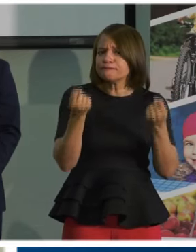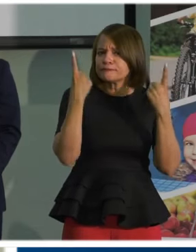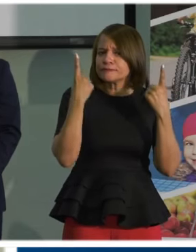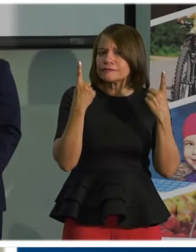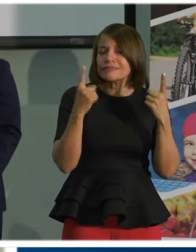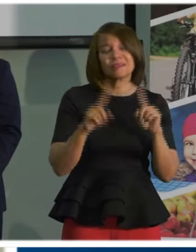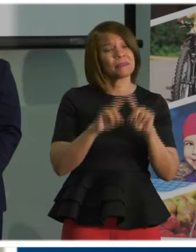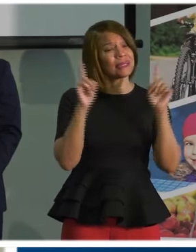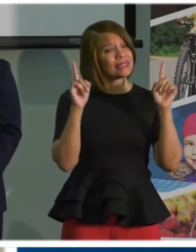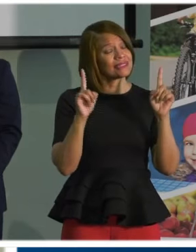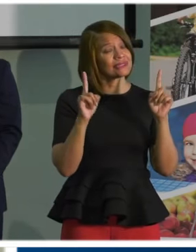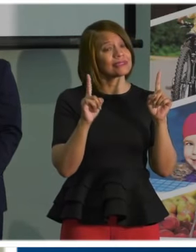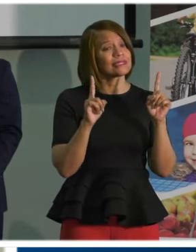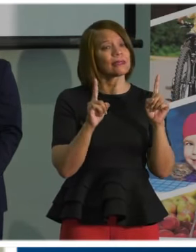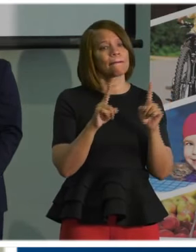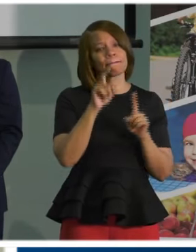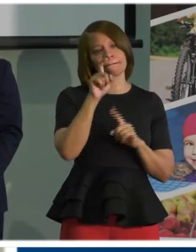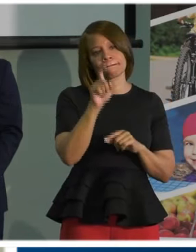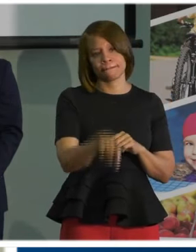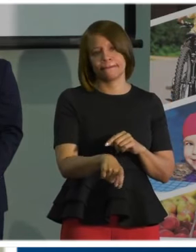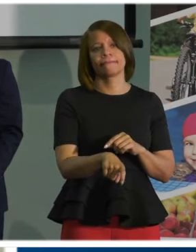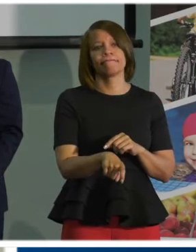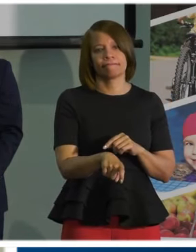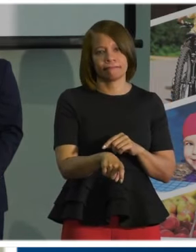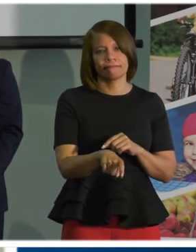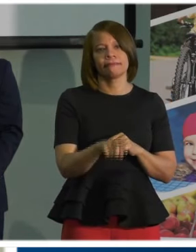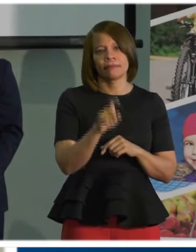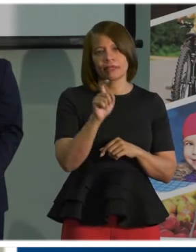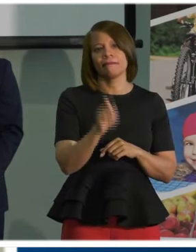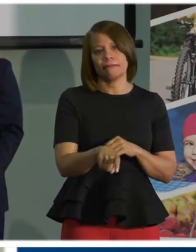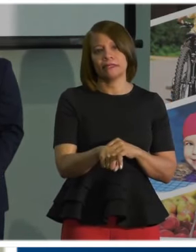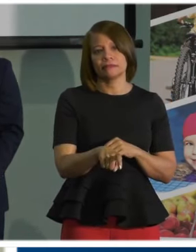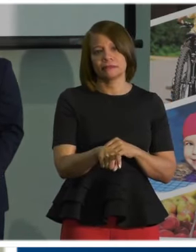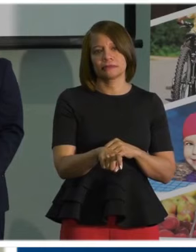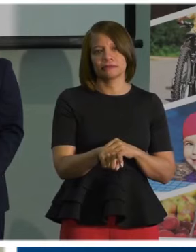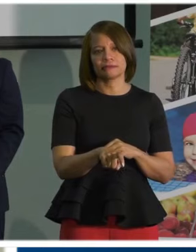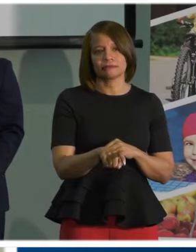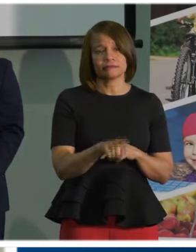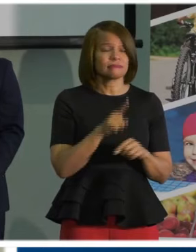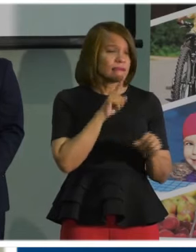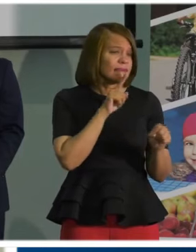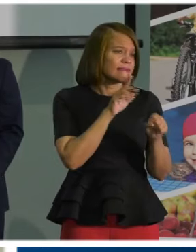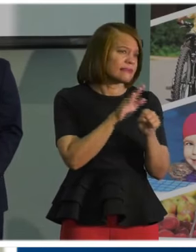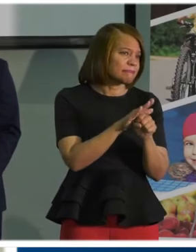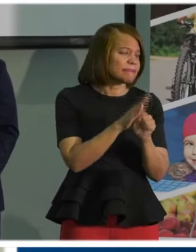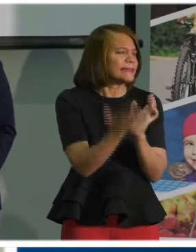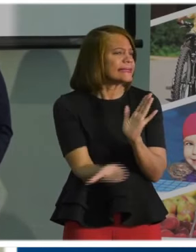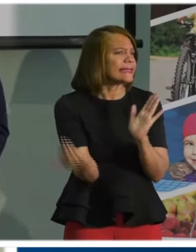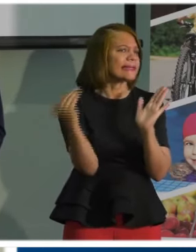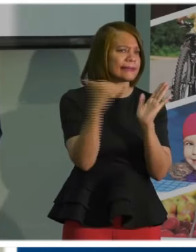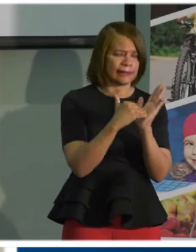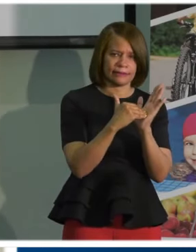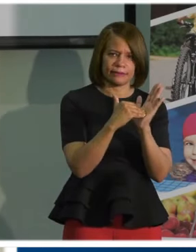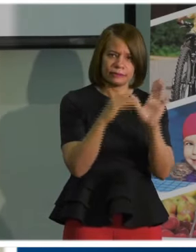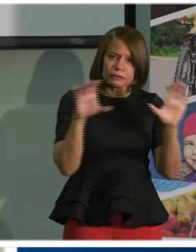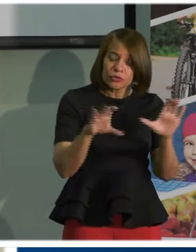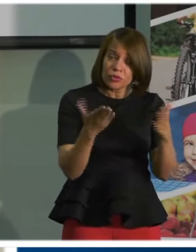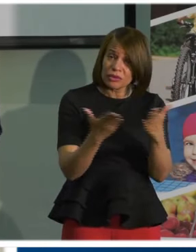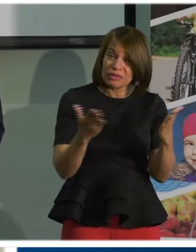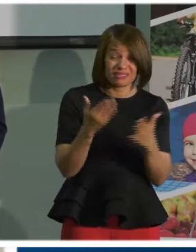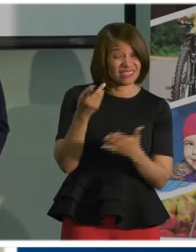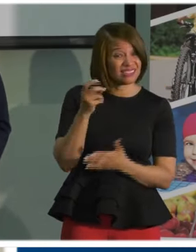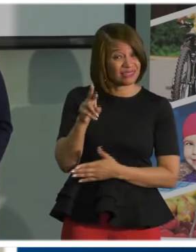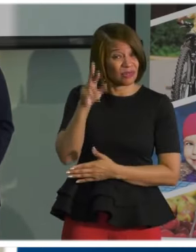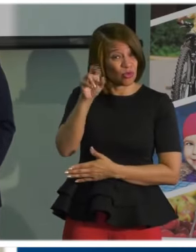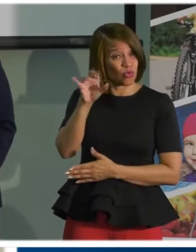But we must stay the course and recommit ourselves to doing the things that Dr. Roberts